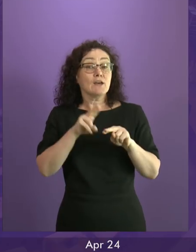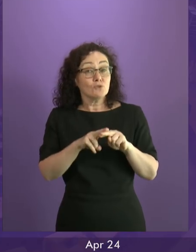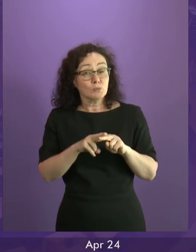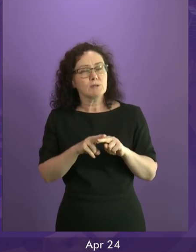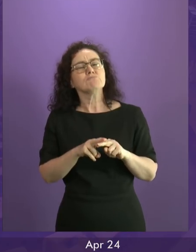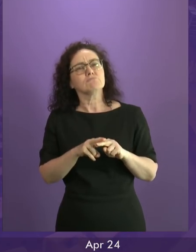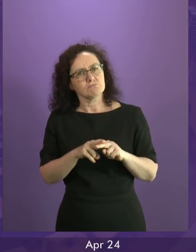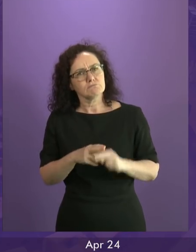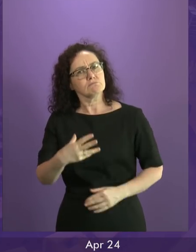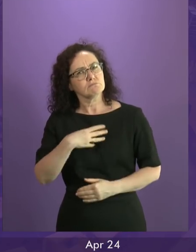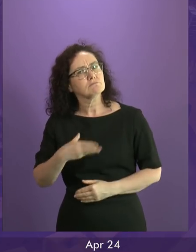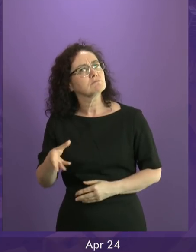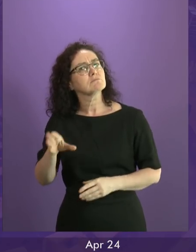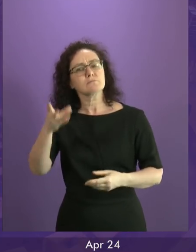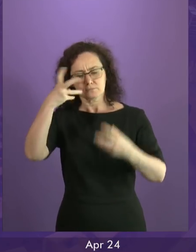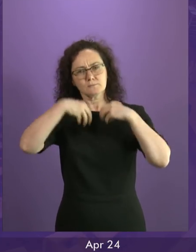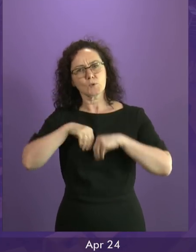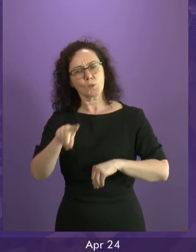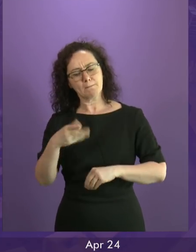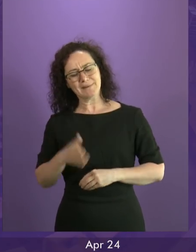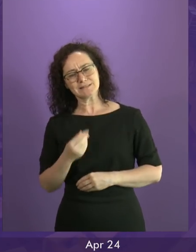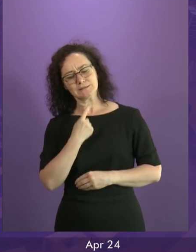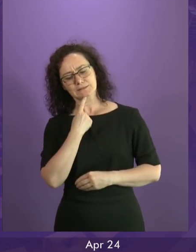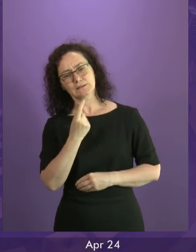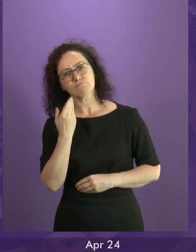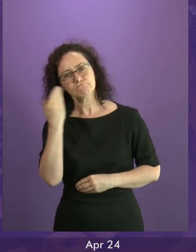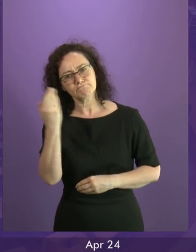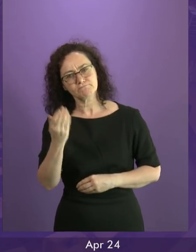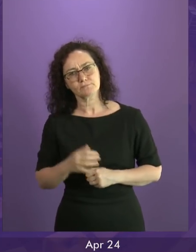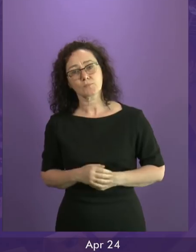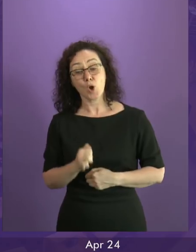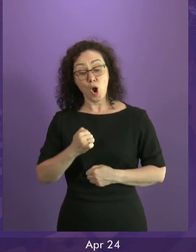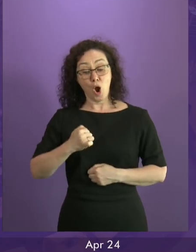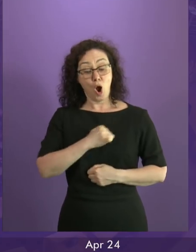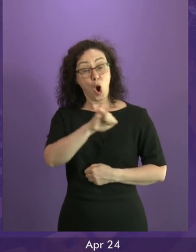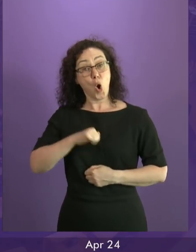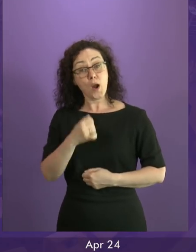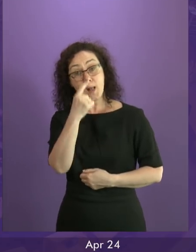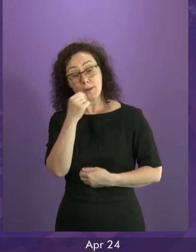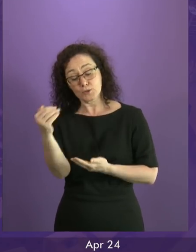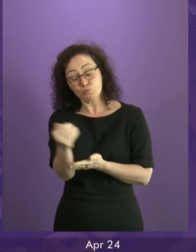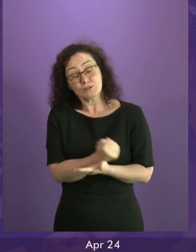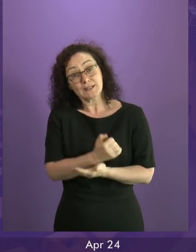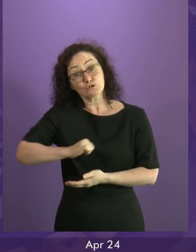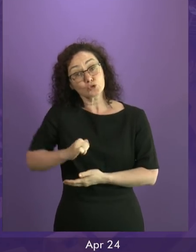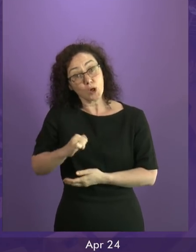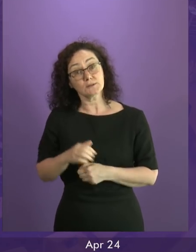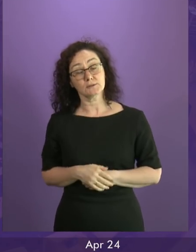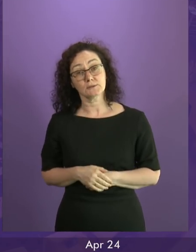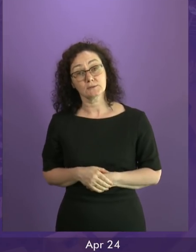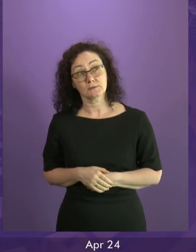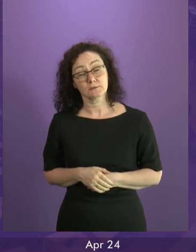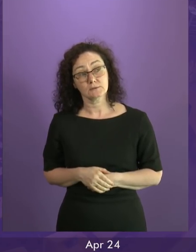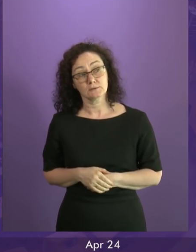my statement, and I'll say it again today, we need to, if we are to protect the ability, the option for Scotland, to choose within this term of parliament, we have to put